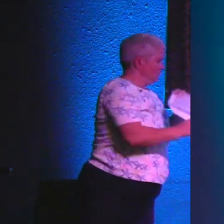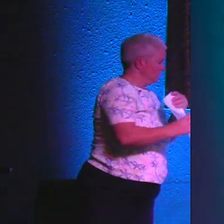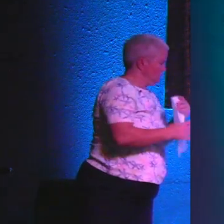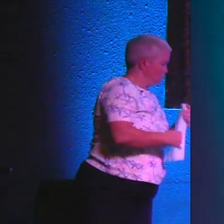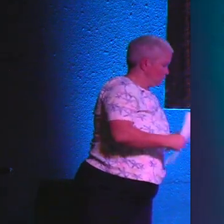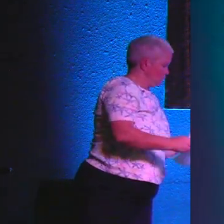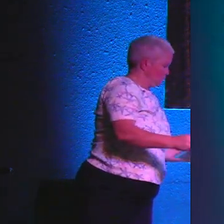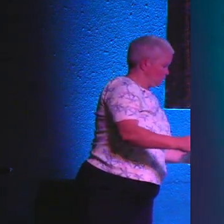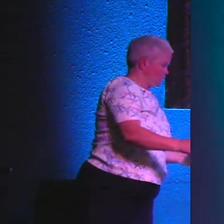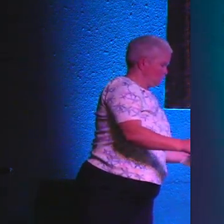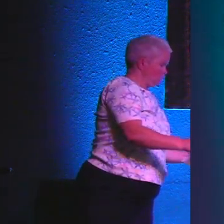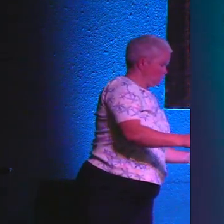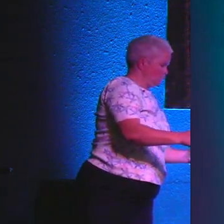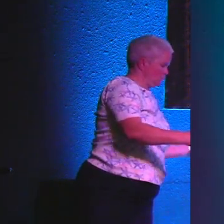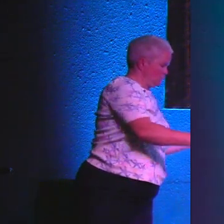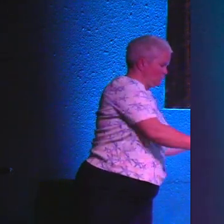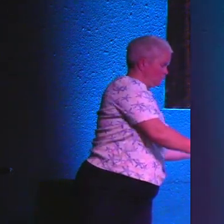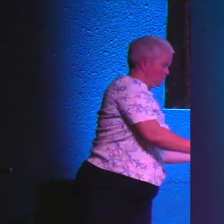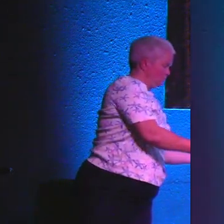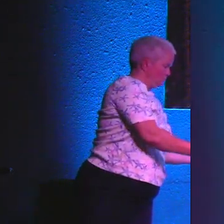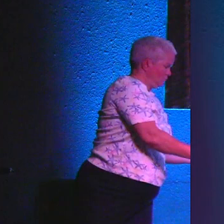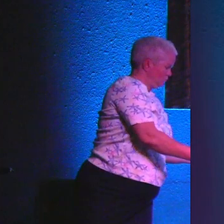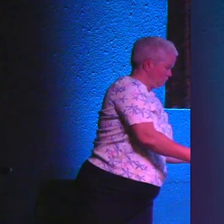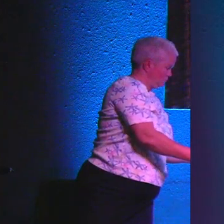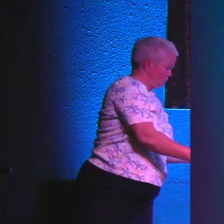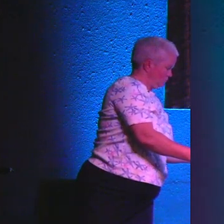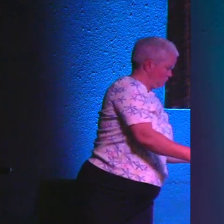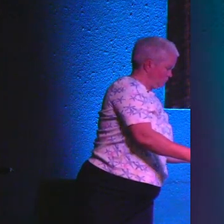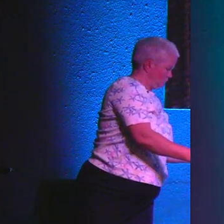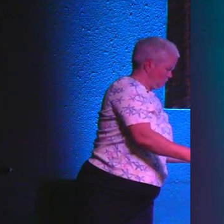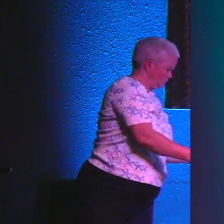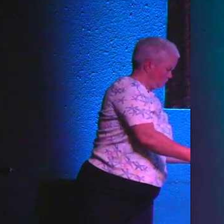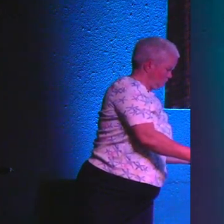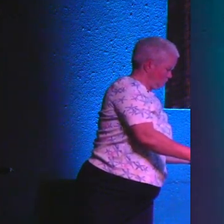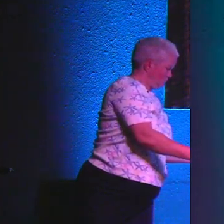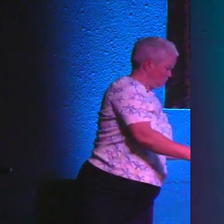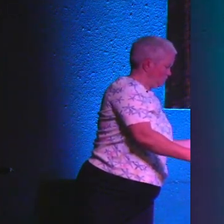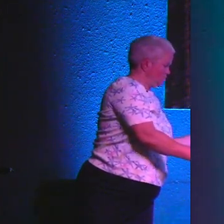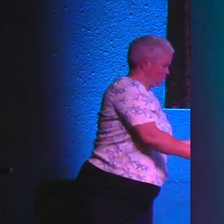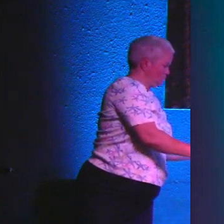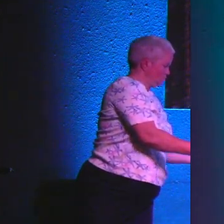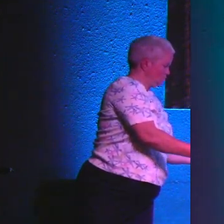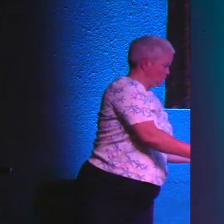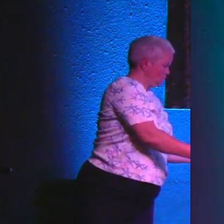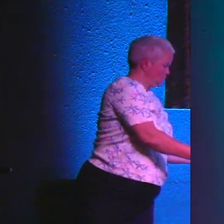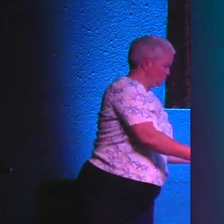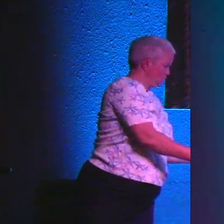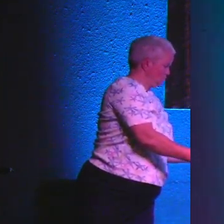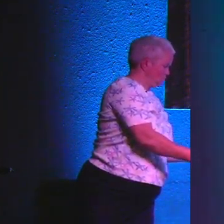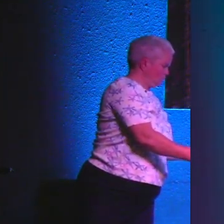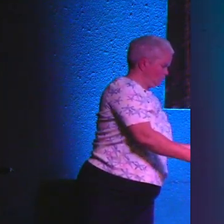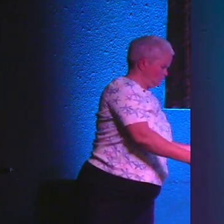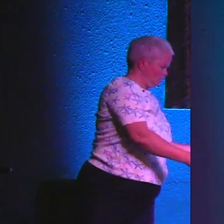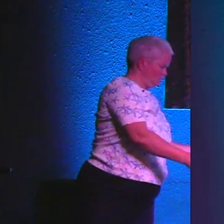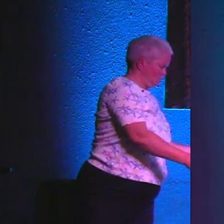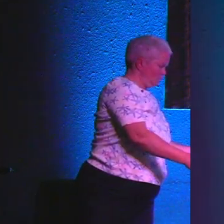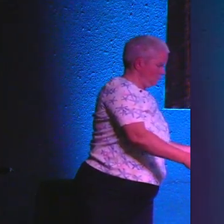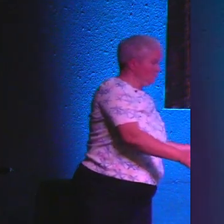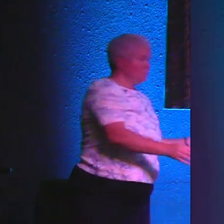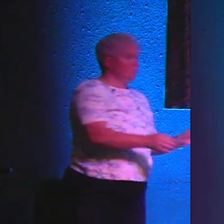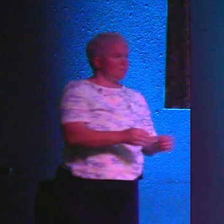simply because some of us in here have had a relationship with Jesus and it's gotten cold. Some of us have never truly had an